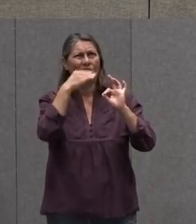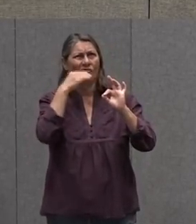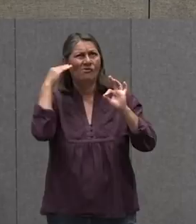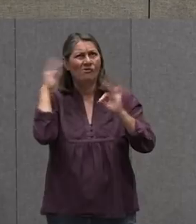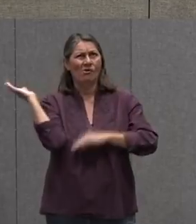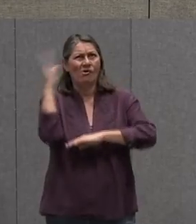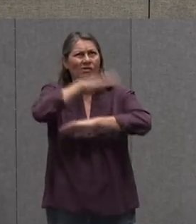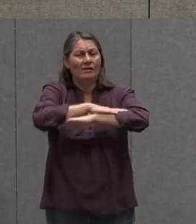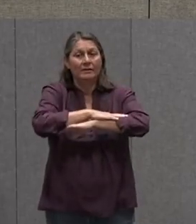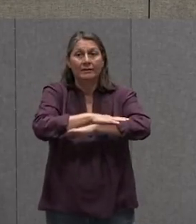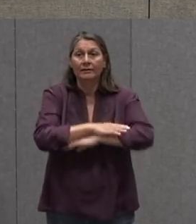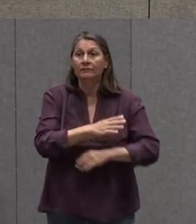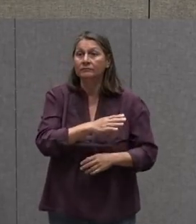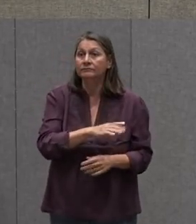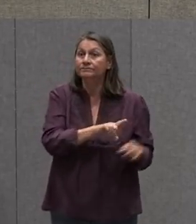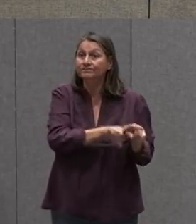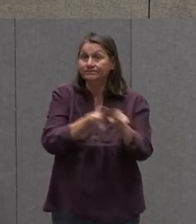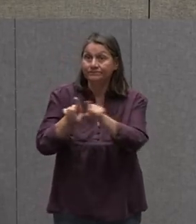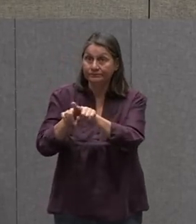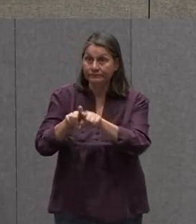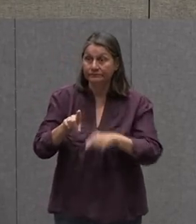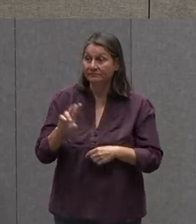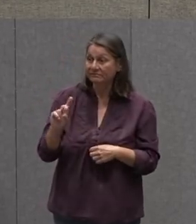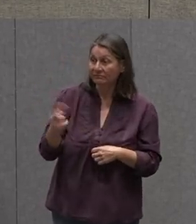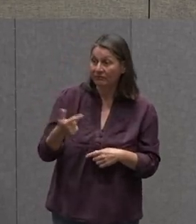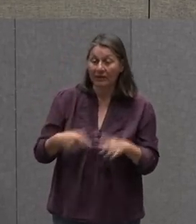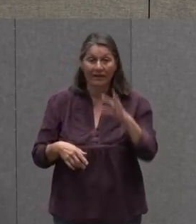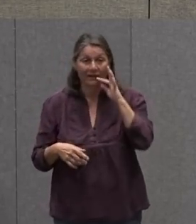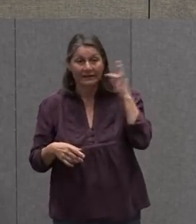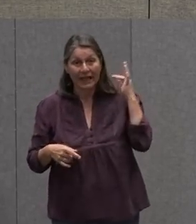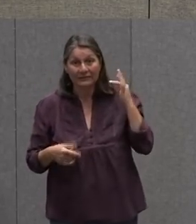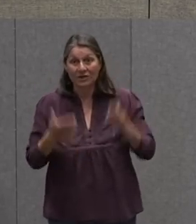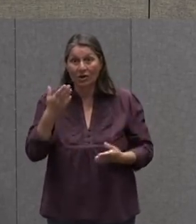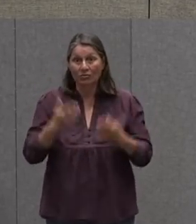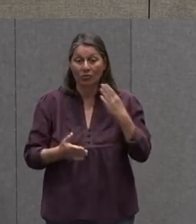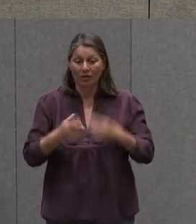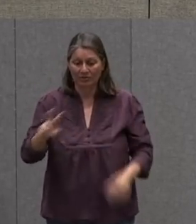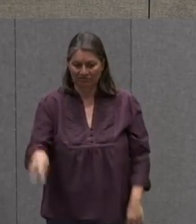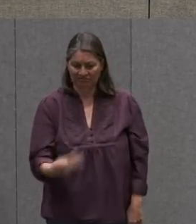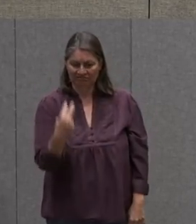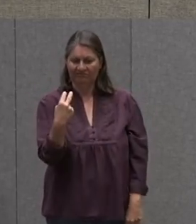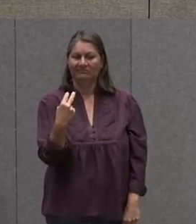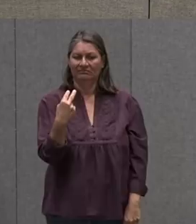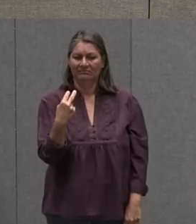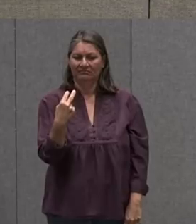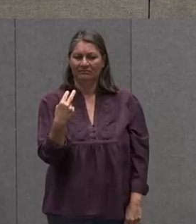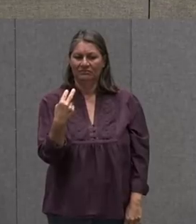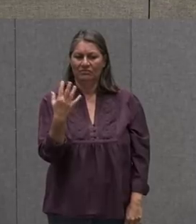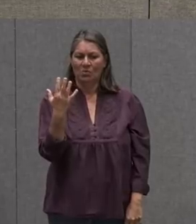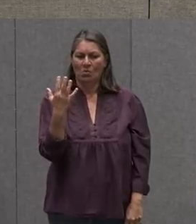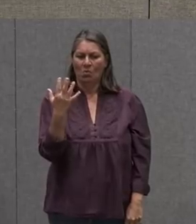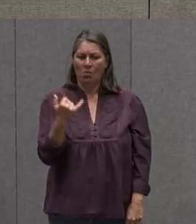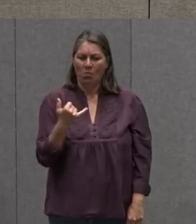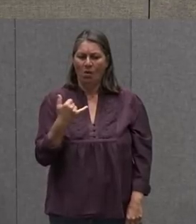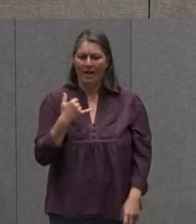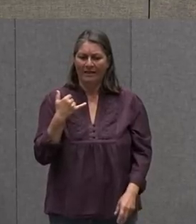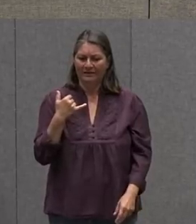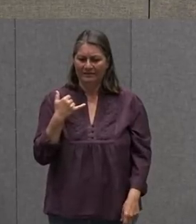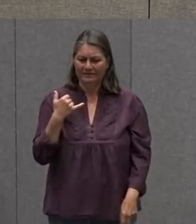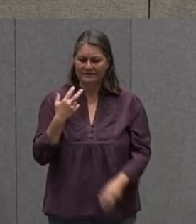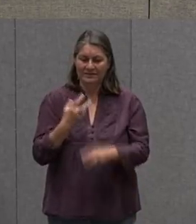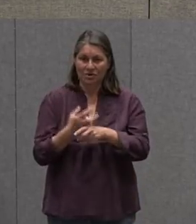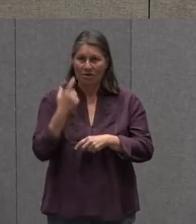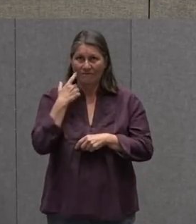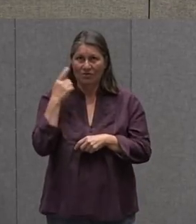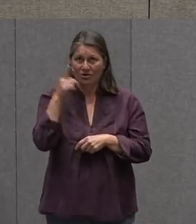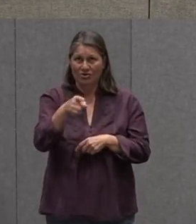And Also I'm Saying That The Dogs And Cats Are Probably Looking At You Going Why Is This Hard For You Why Can't